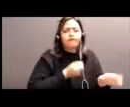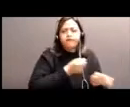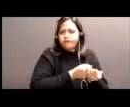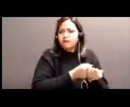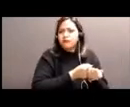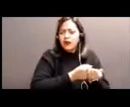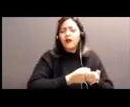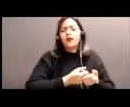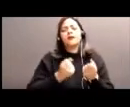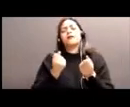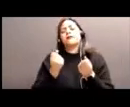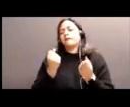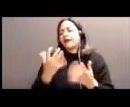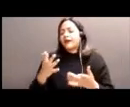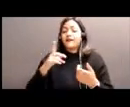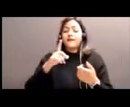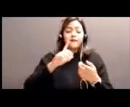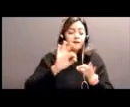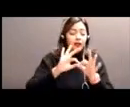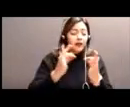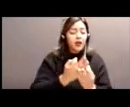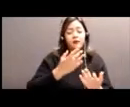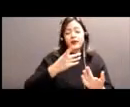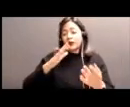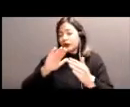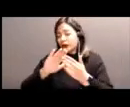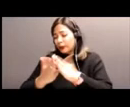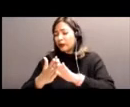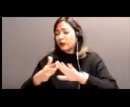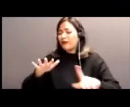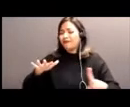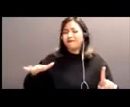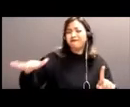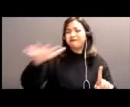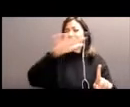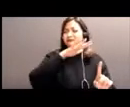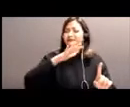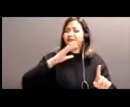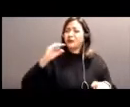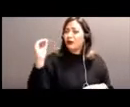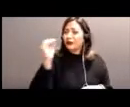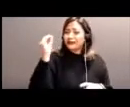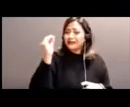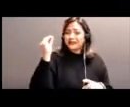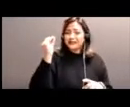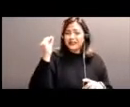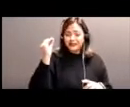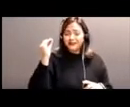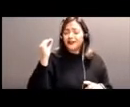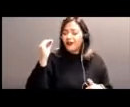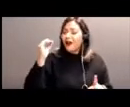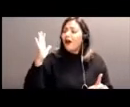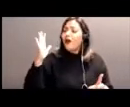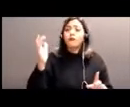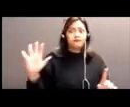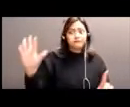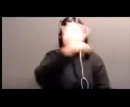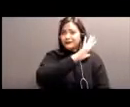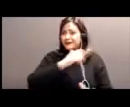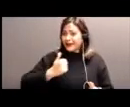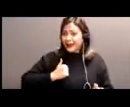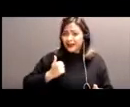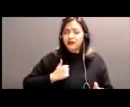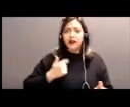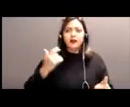from families and communities across the province, across our great nation of how can we build this? How can we